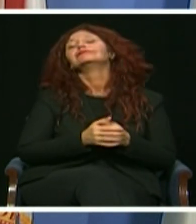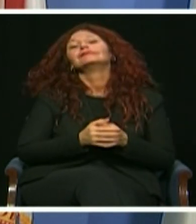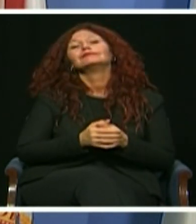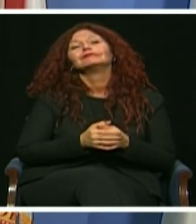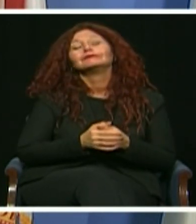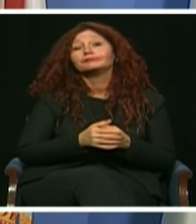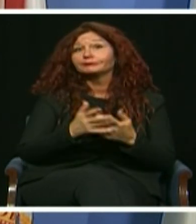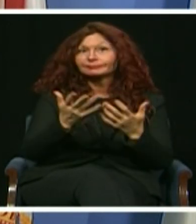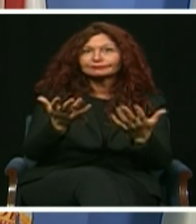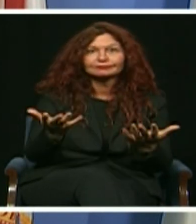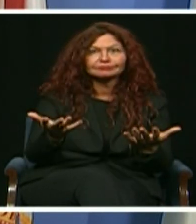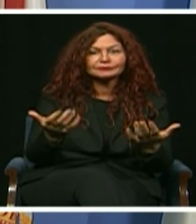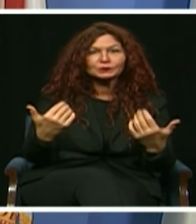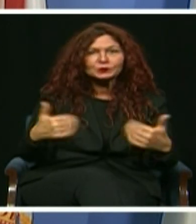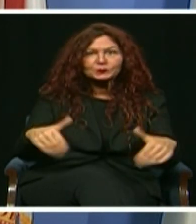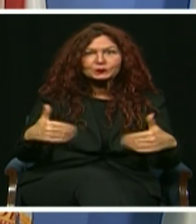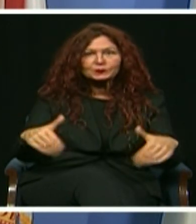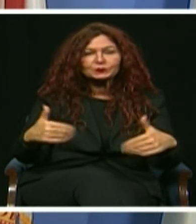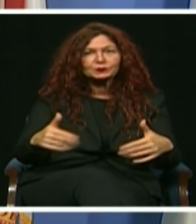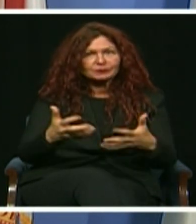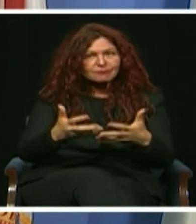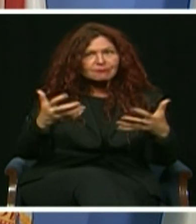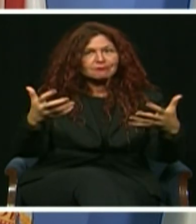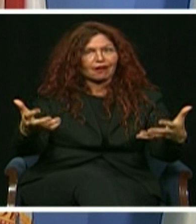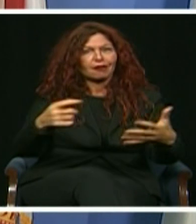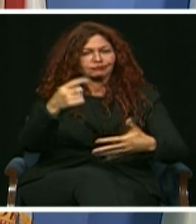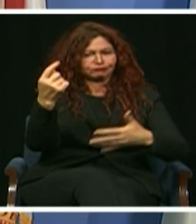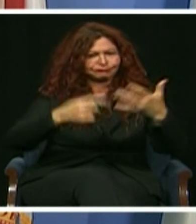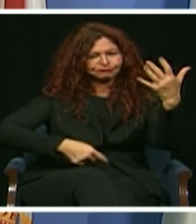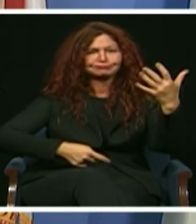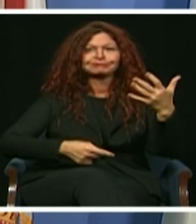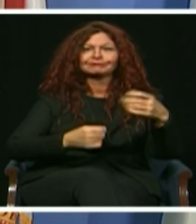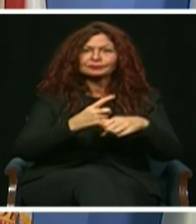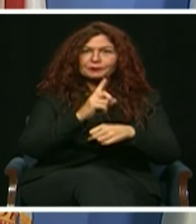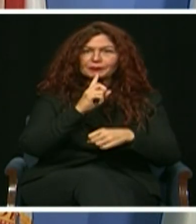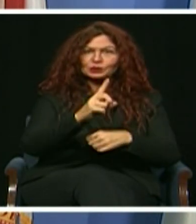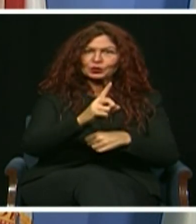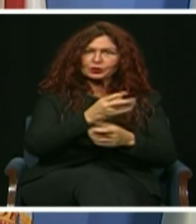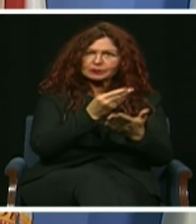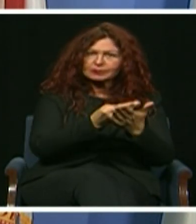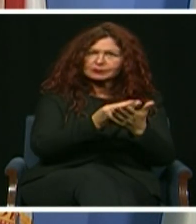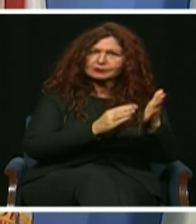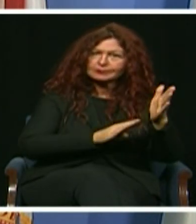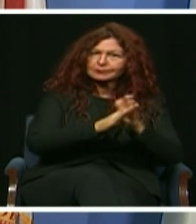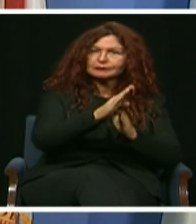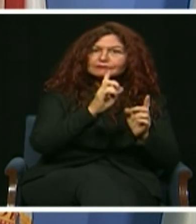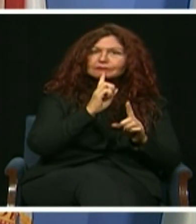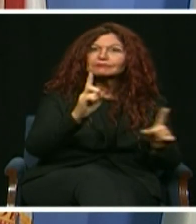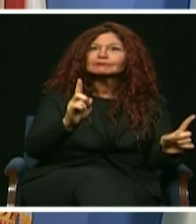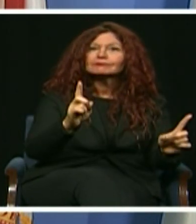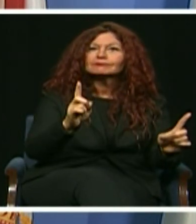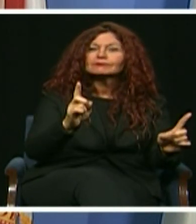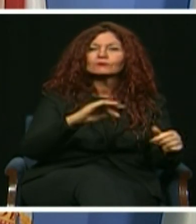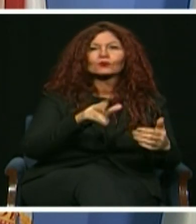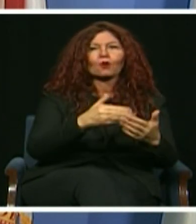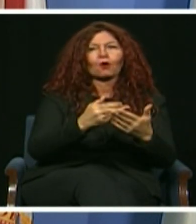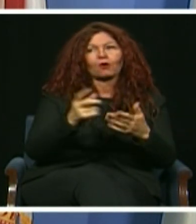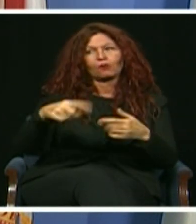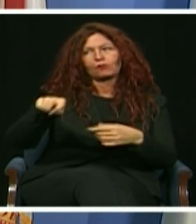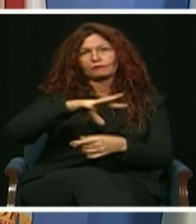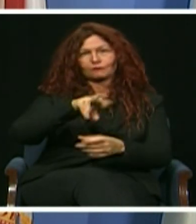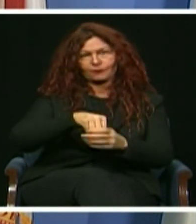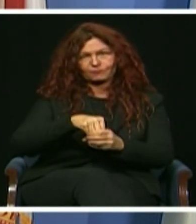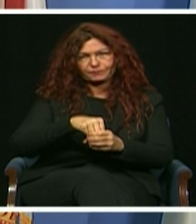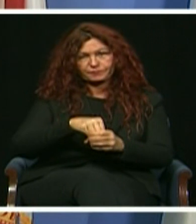you can see, we all have a role to play in building an economy that works for everyone. And perhaps